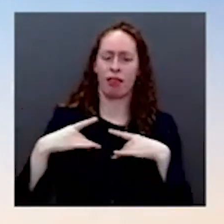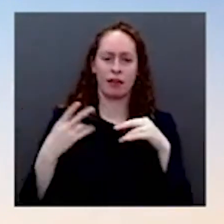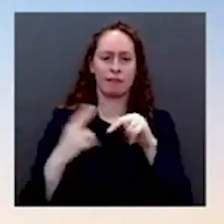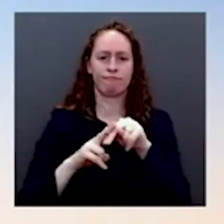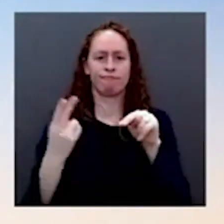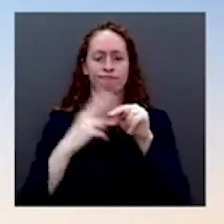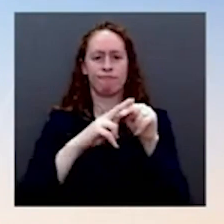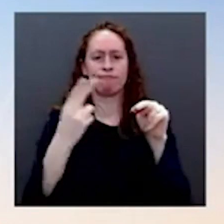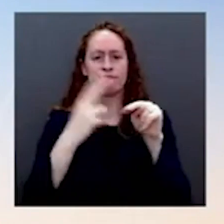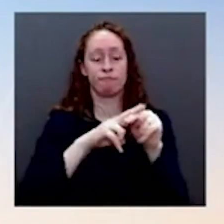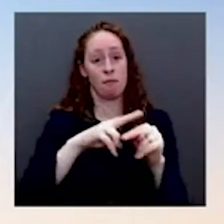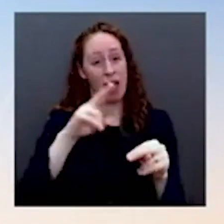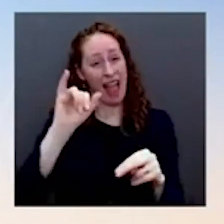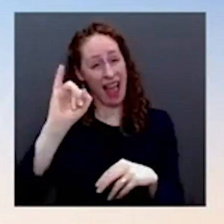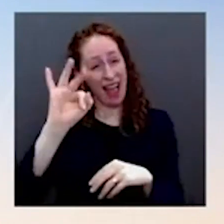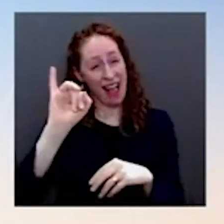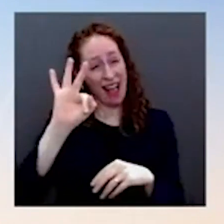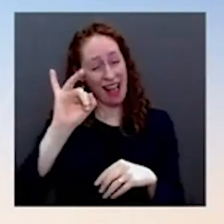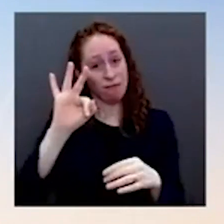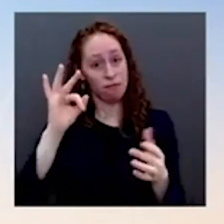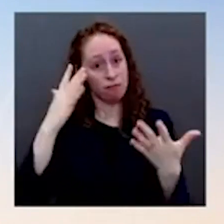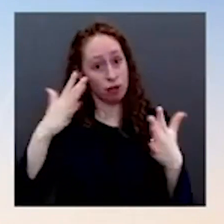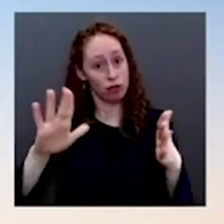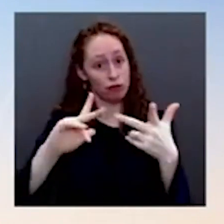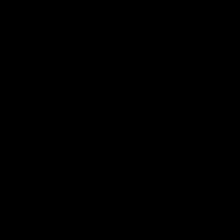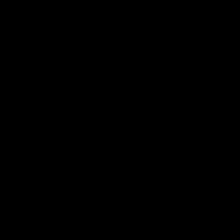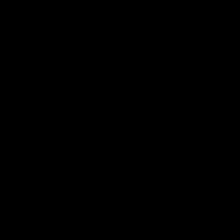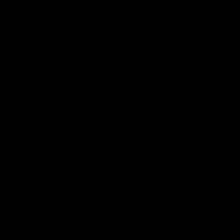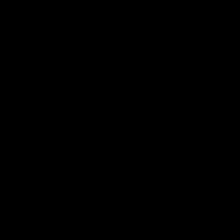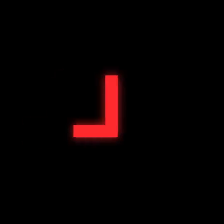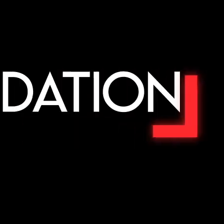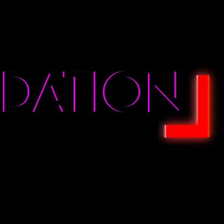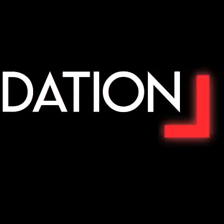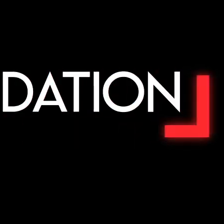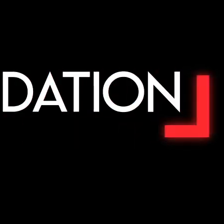to die. And that is what we're conveying to the public.